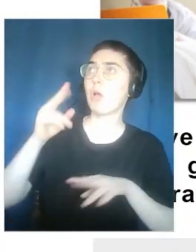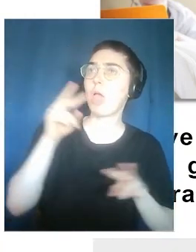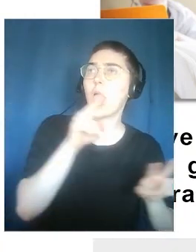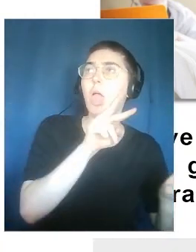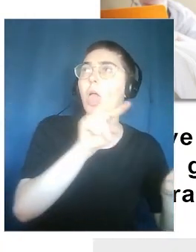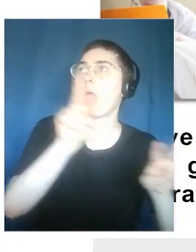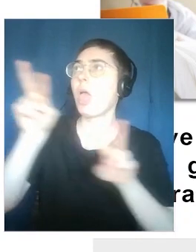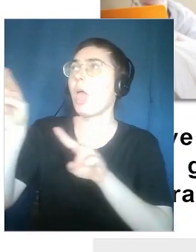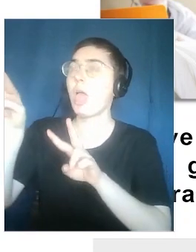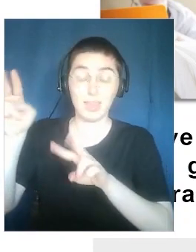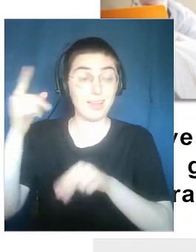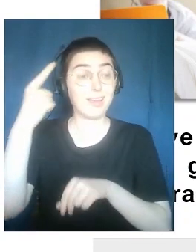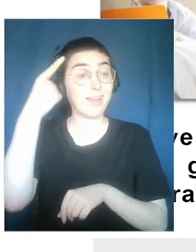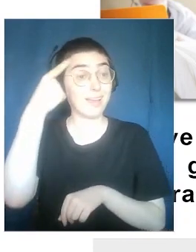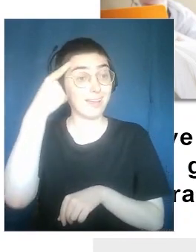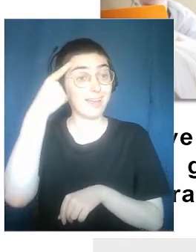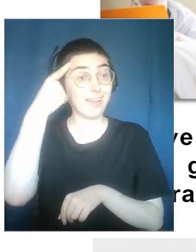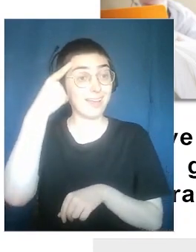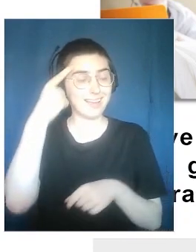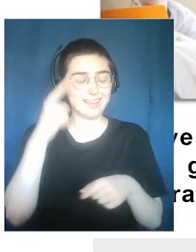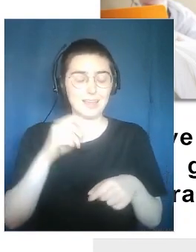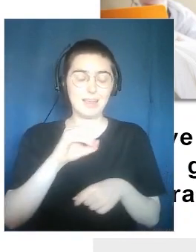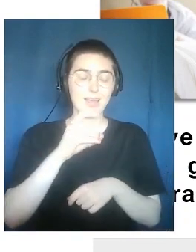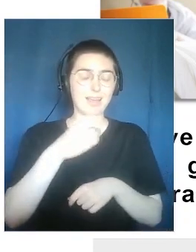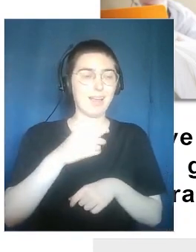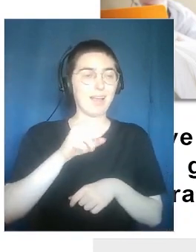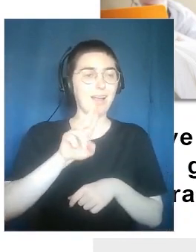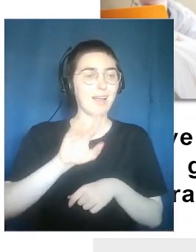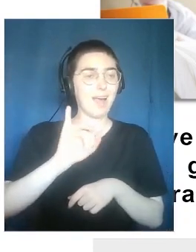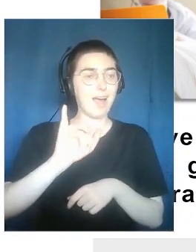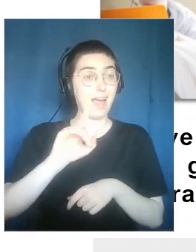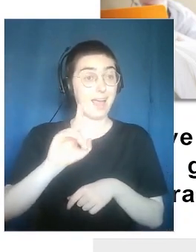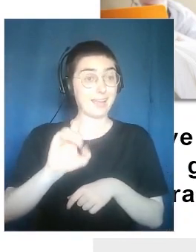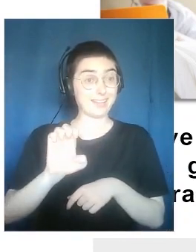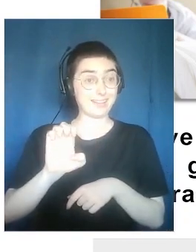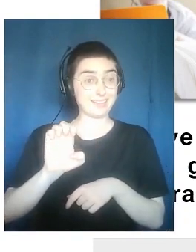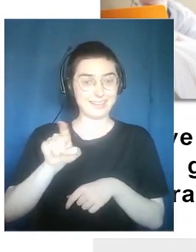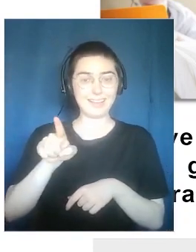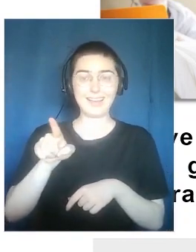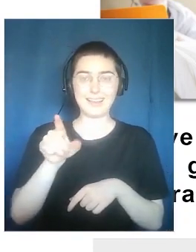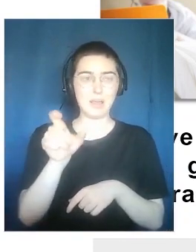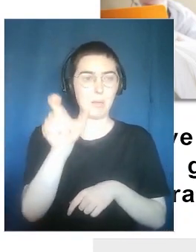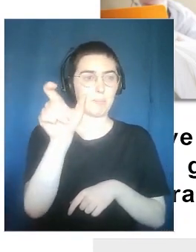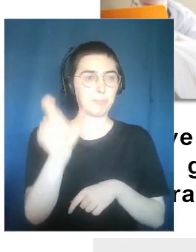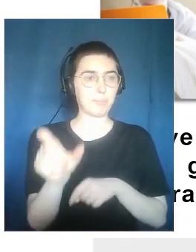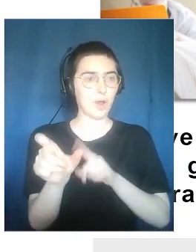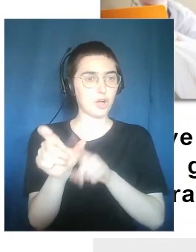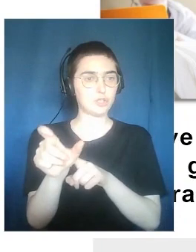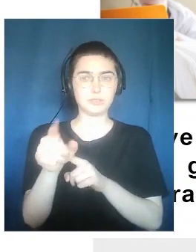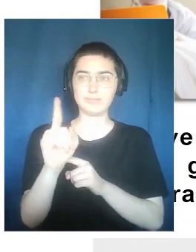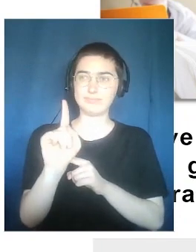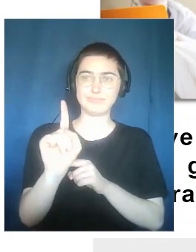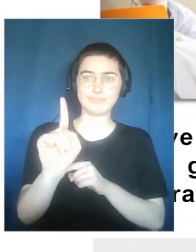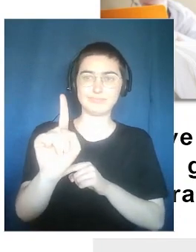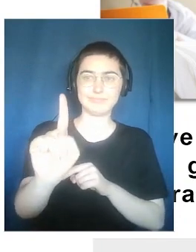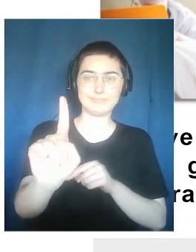they moved all together towards the same destination. This because the voice of the narrator